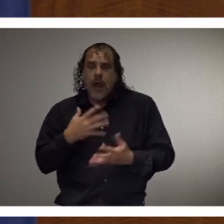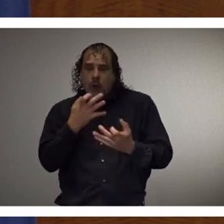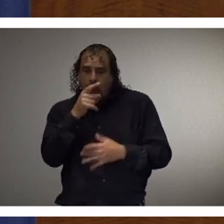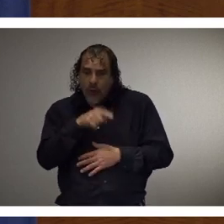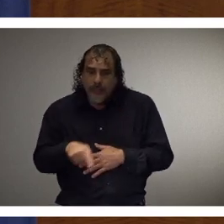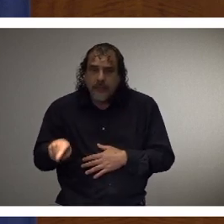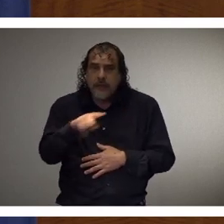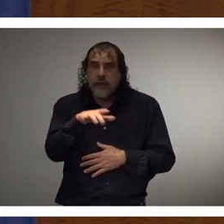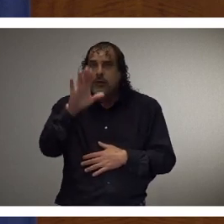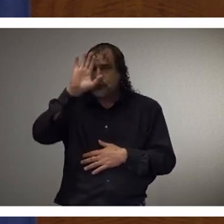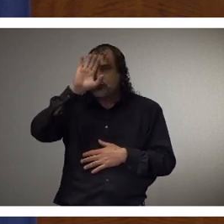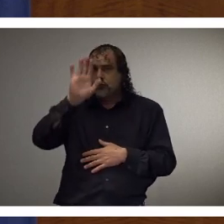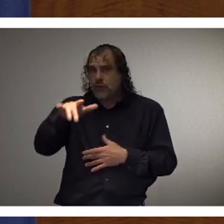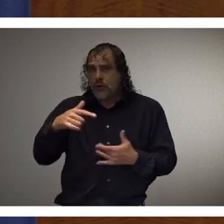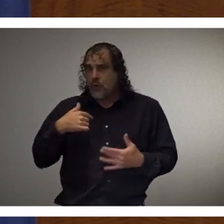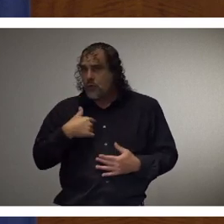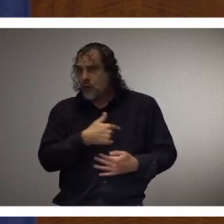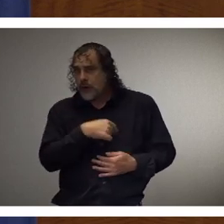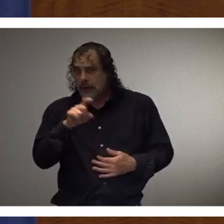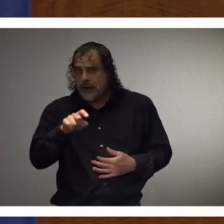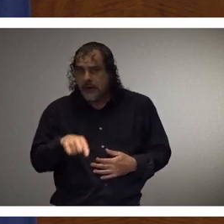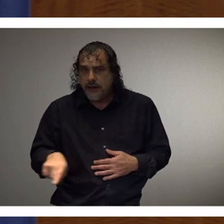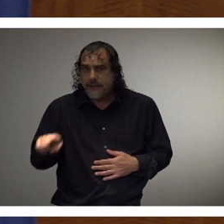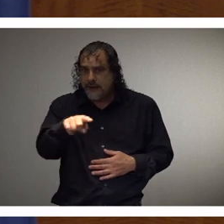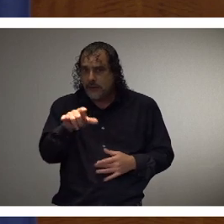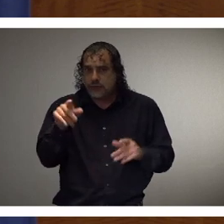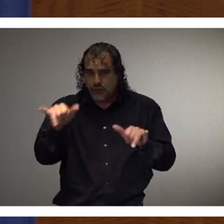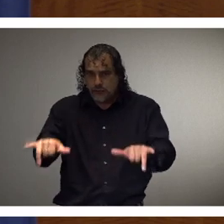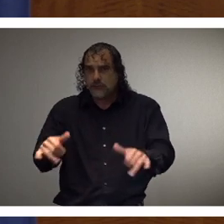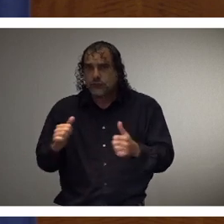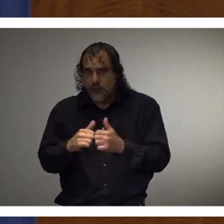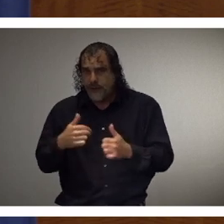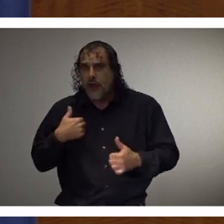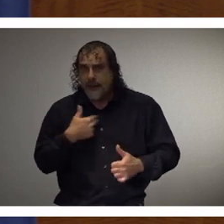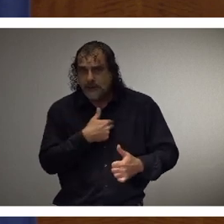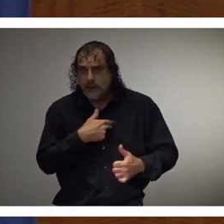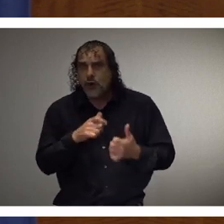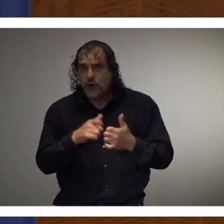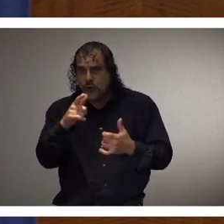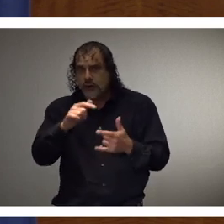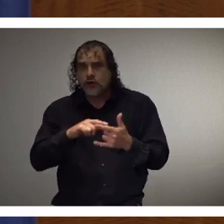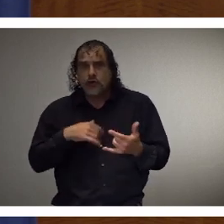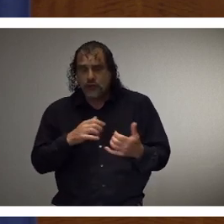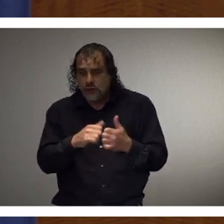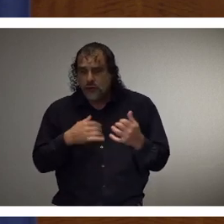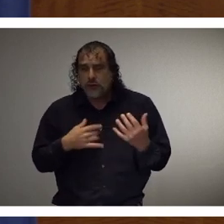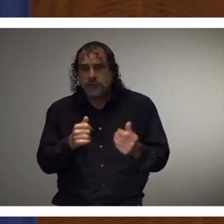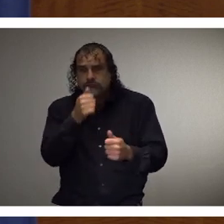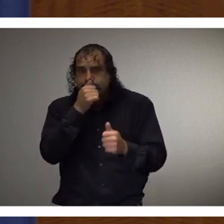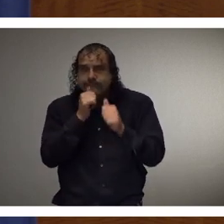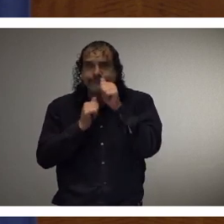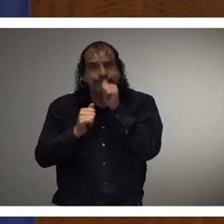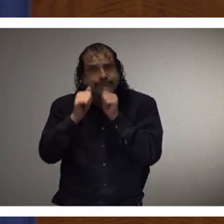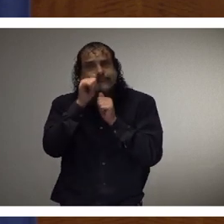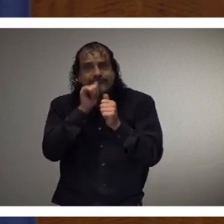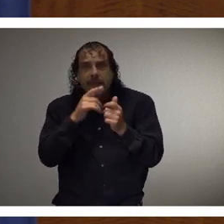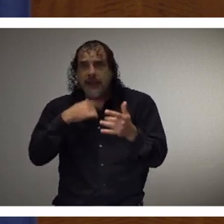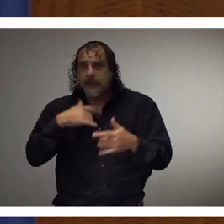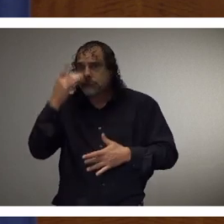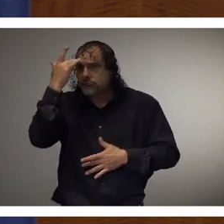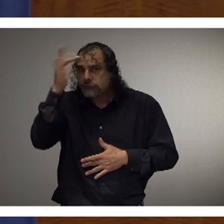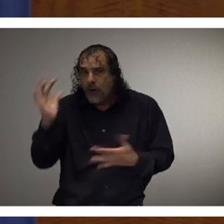that we need them too. We need you to be strong. We need you to be smart.